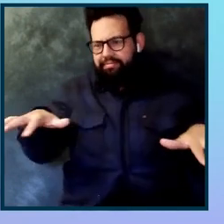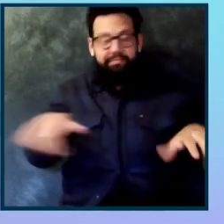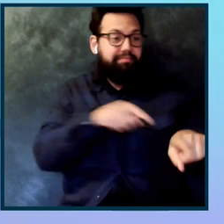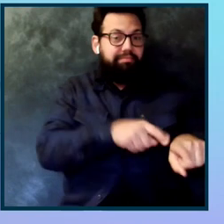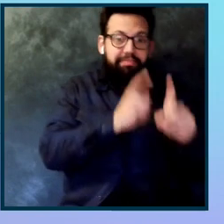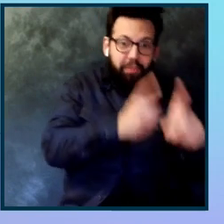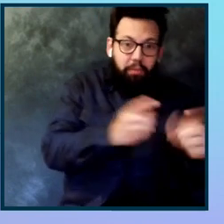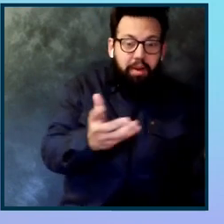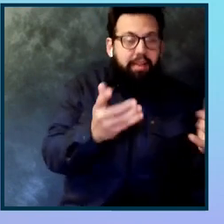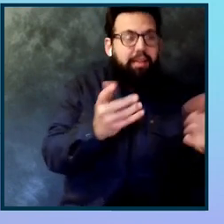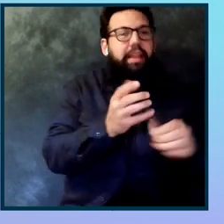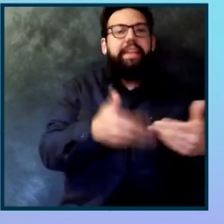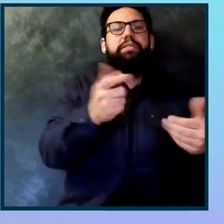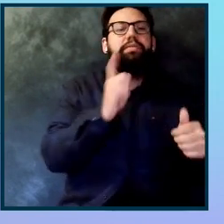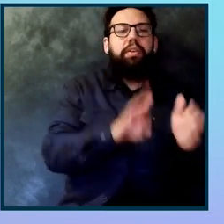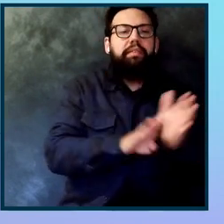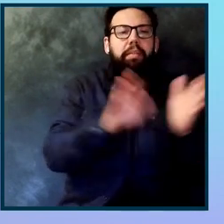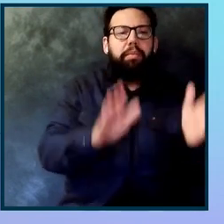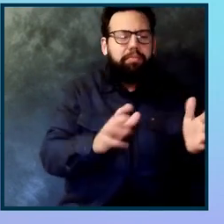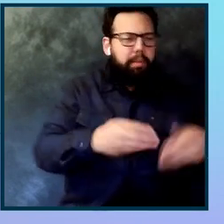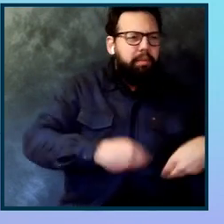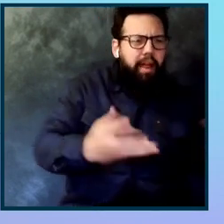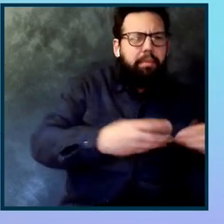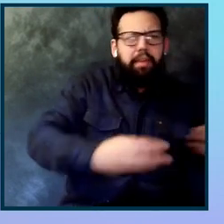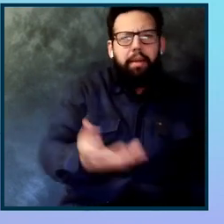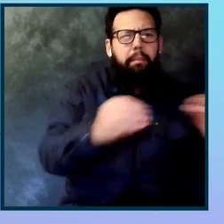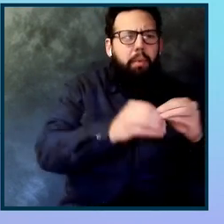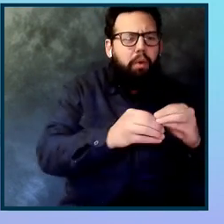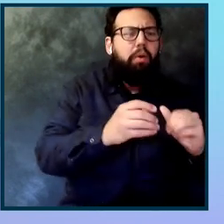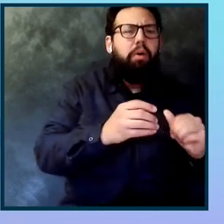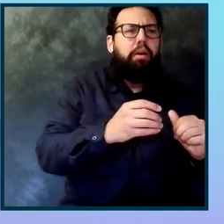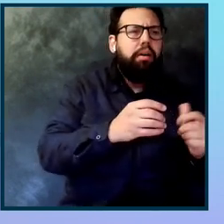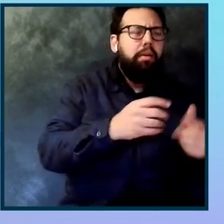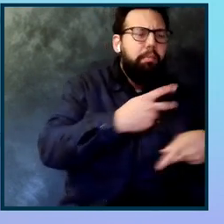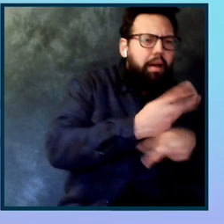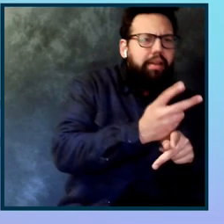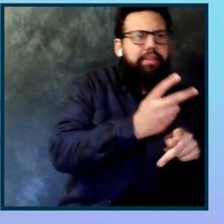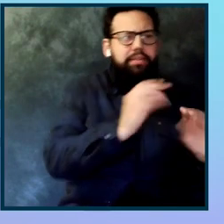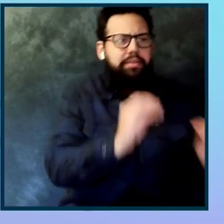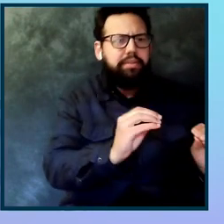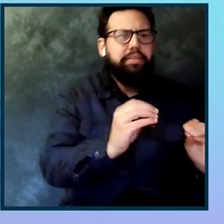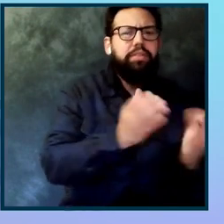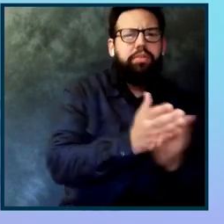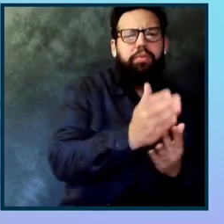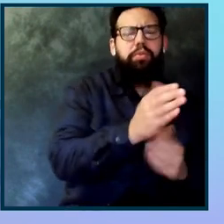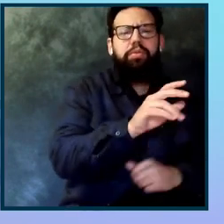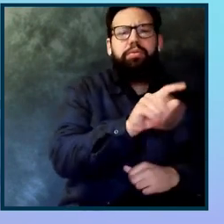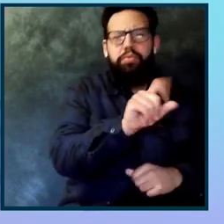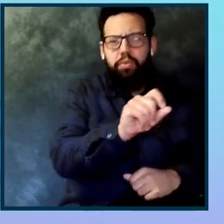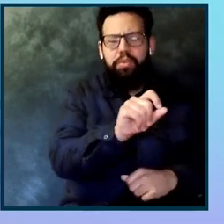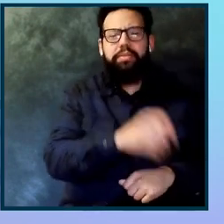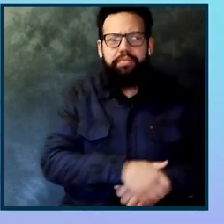for development teams by expanding the coverage we can provide through automation, through machine learning, guided testing, and heuristics.